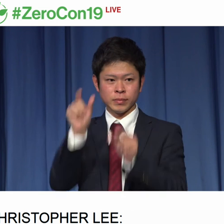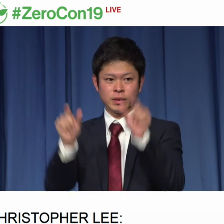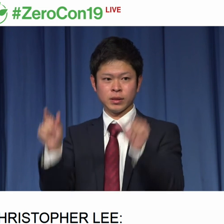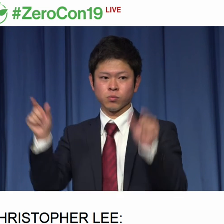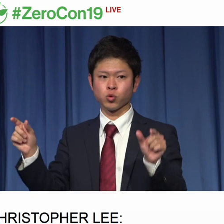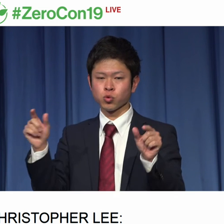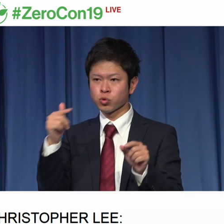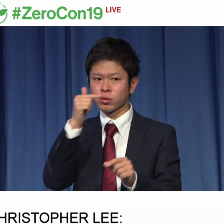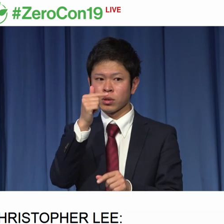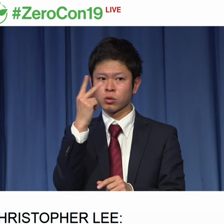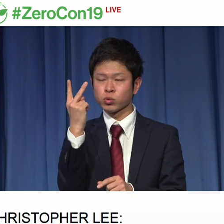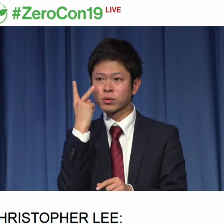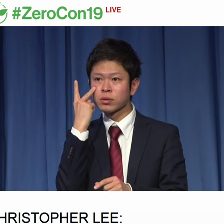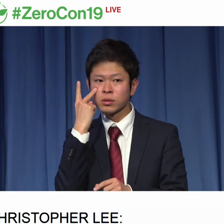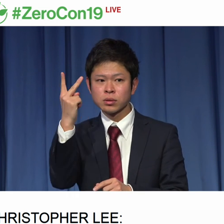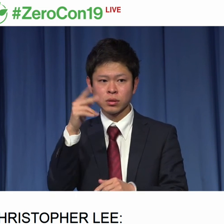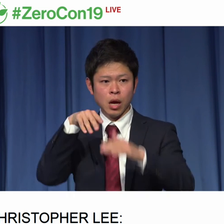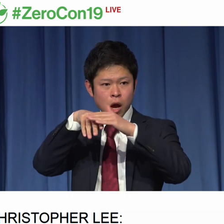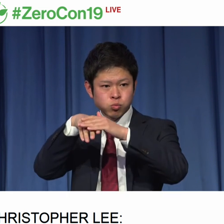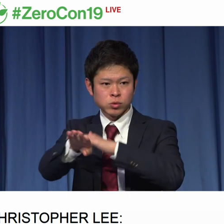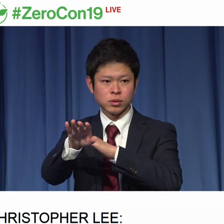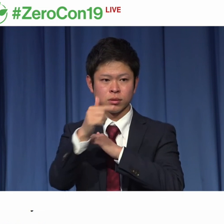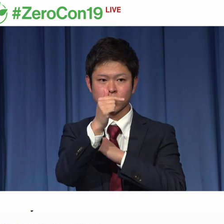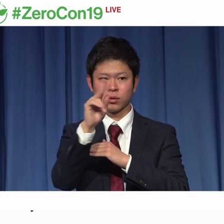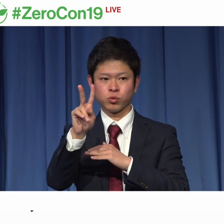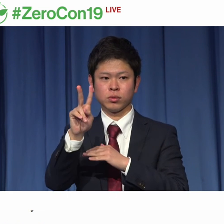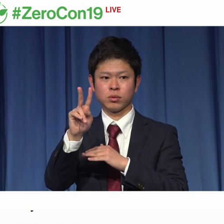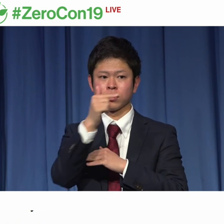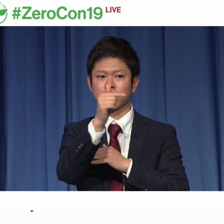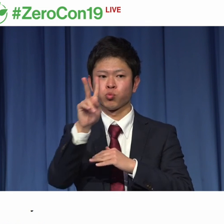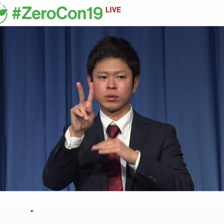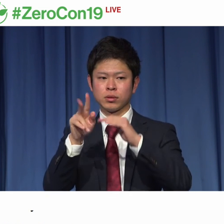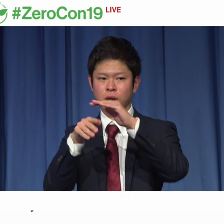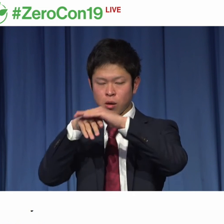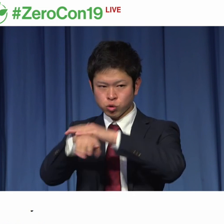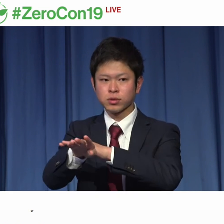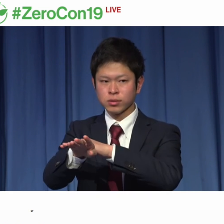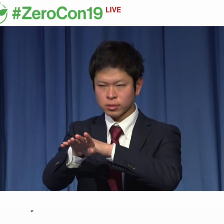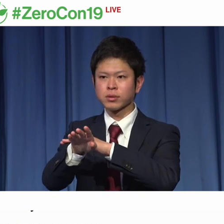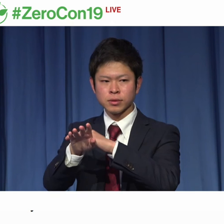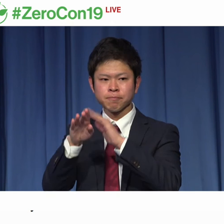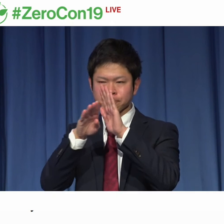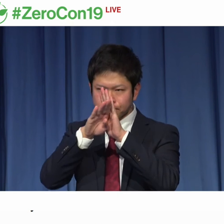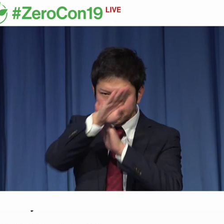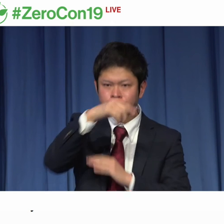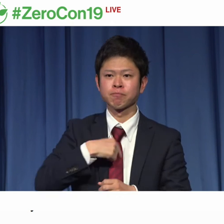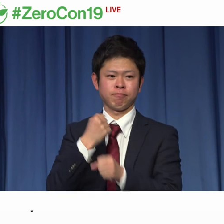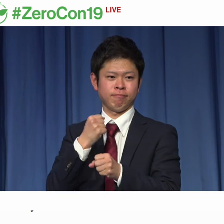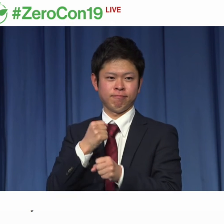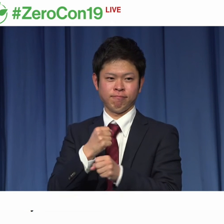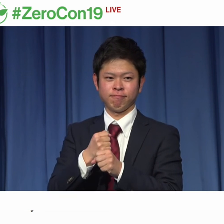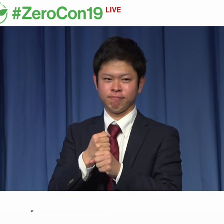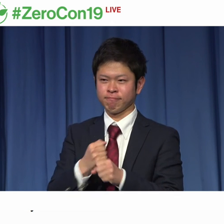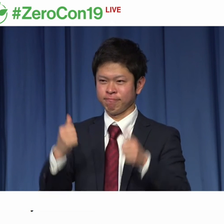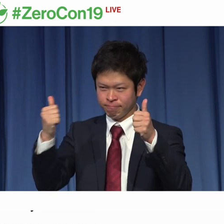I work with deaf and hard-of